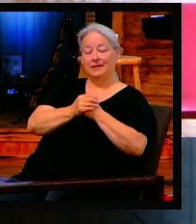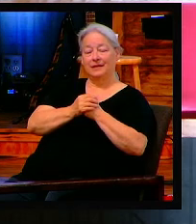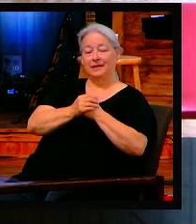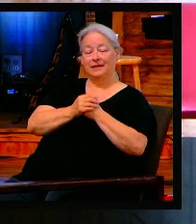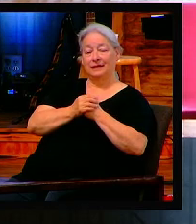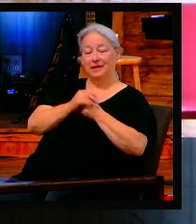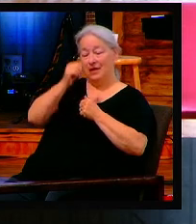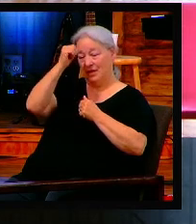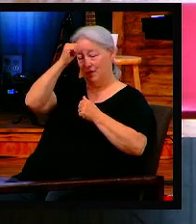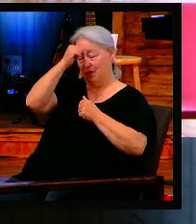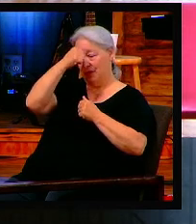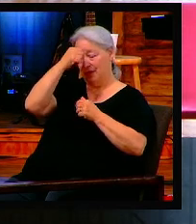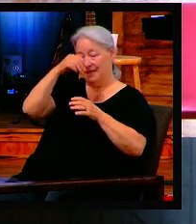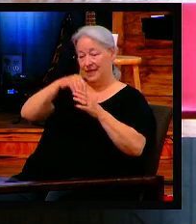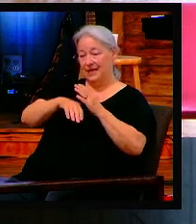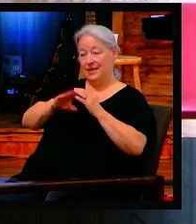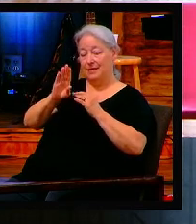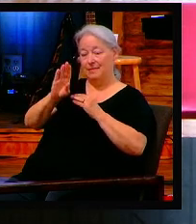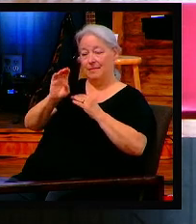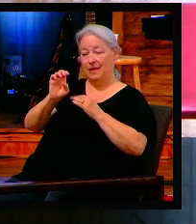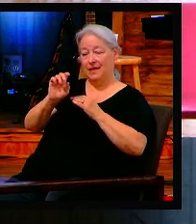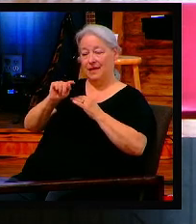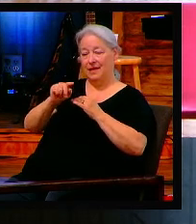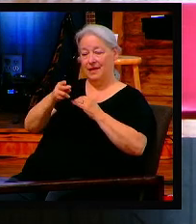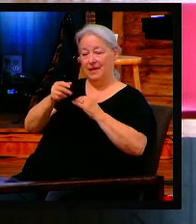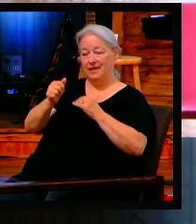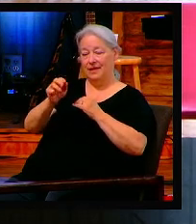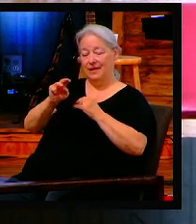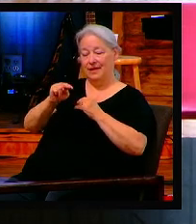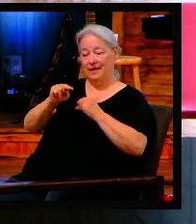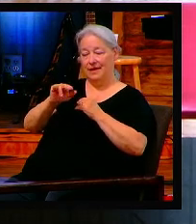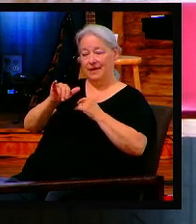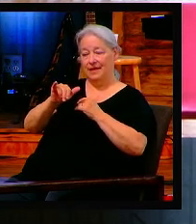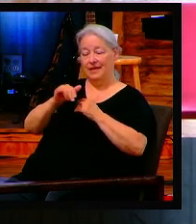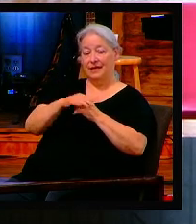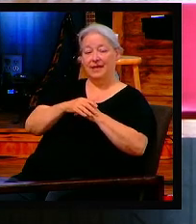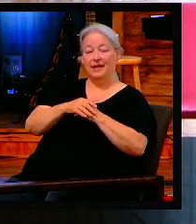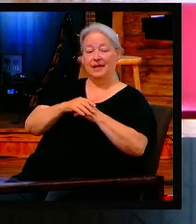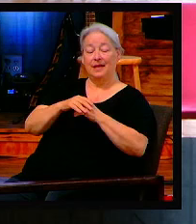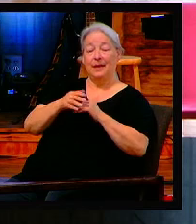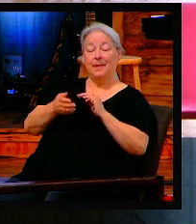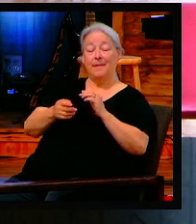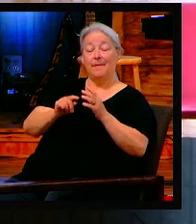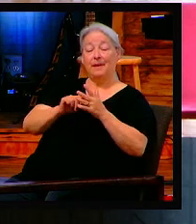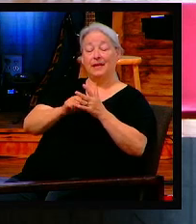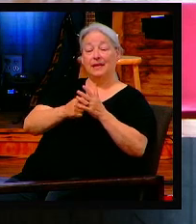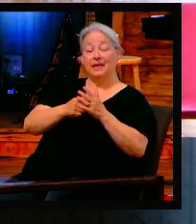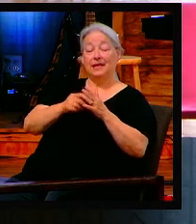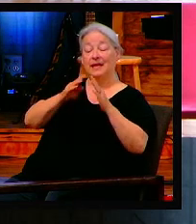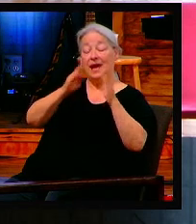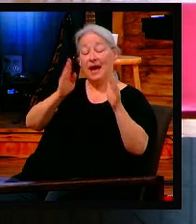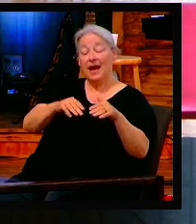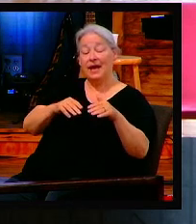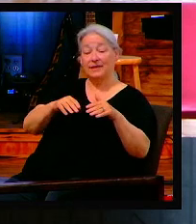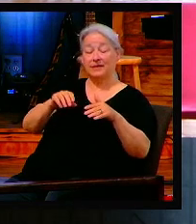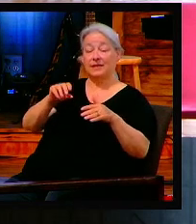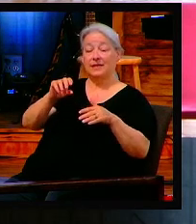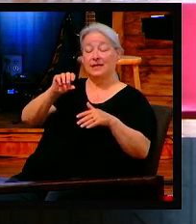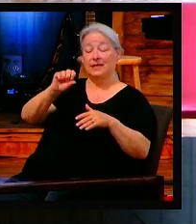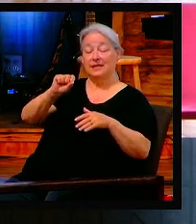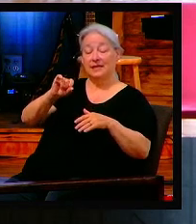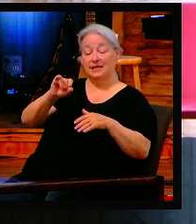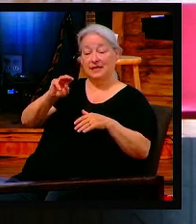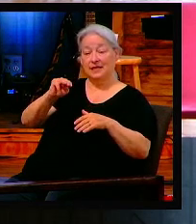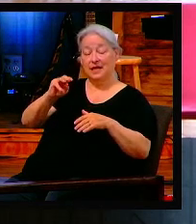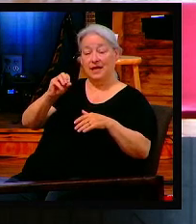3, 3 through 9. I love this. And beginning in Bethany at the house of Simon the leper, as he sat at the table, a woman came having an